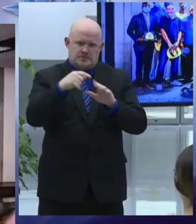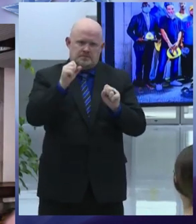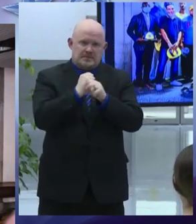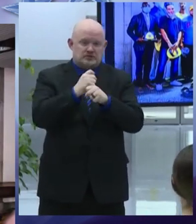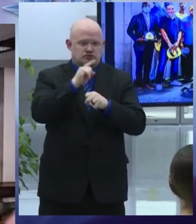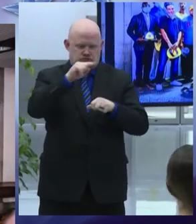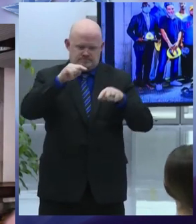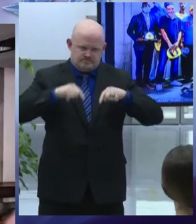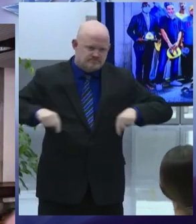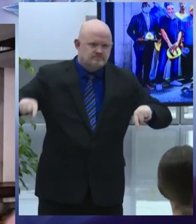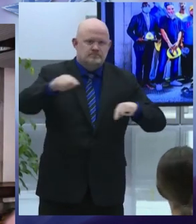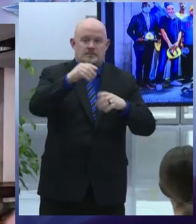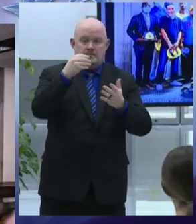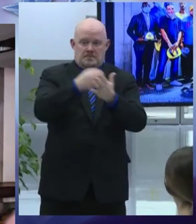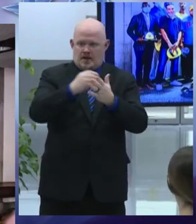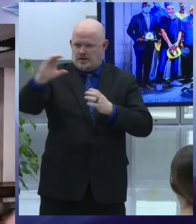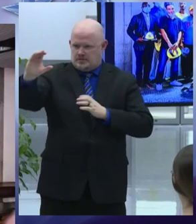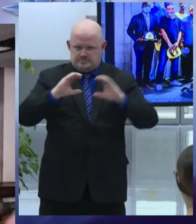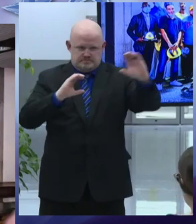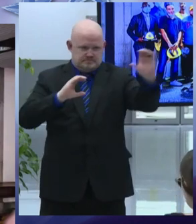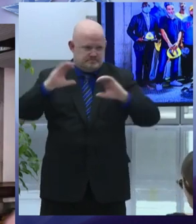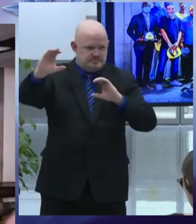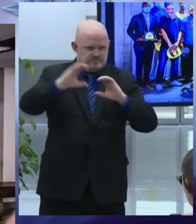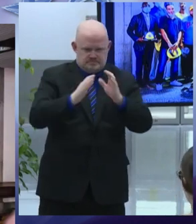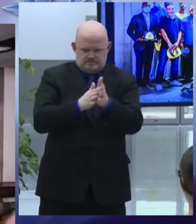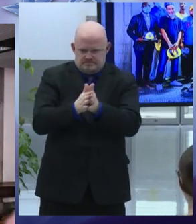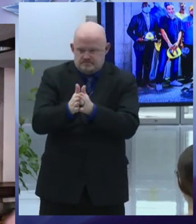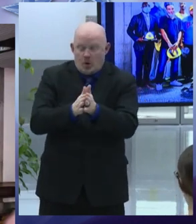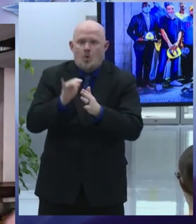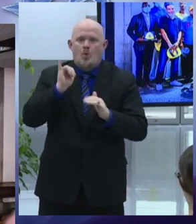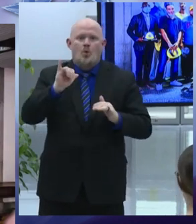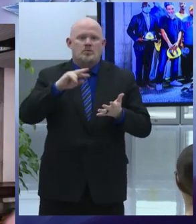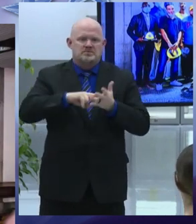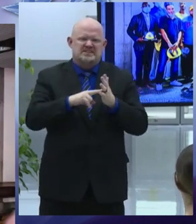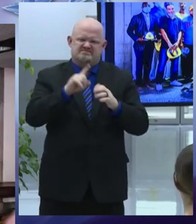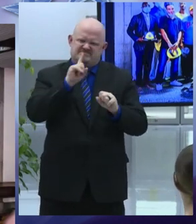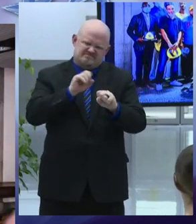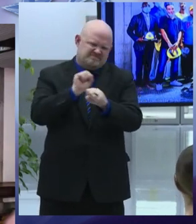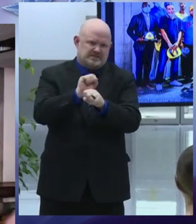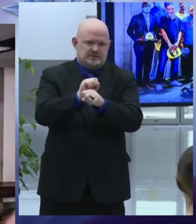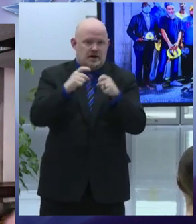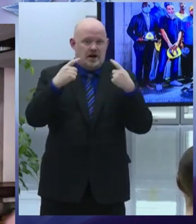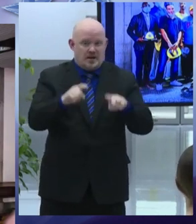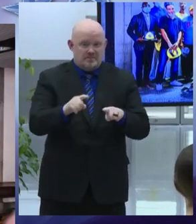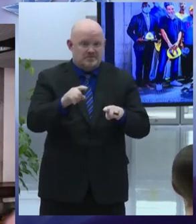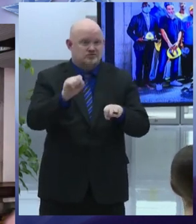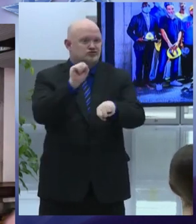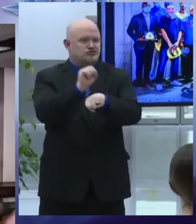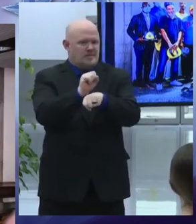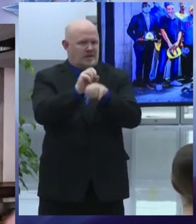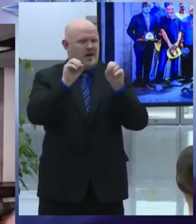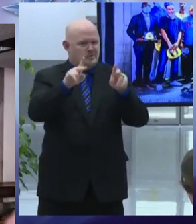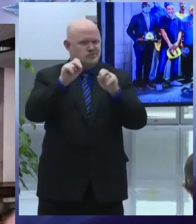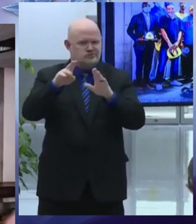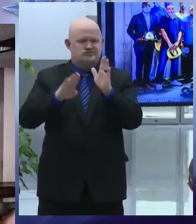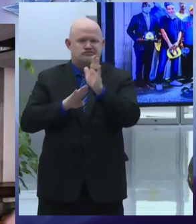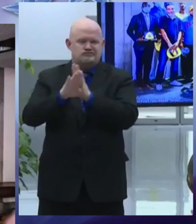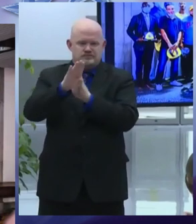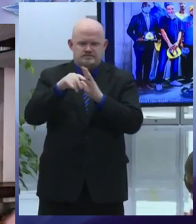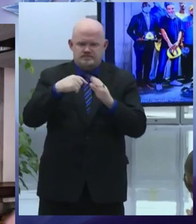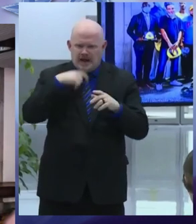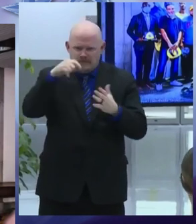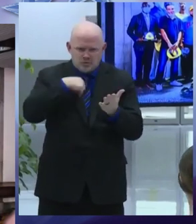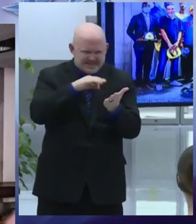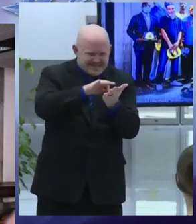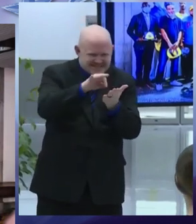residents and dot will be required to track and publicly report the progress it's the result of a remarkable collaboration between